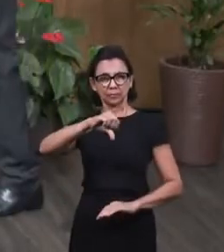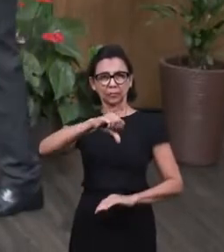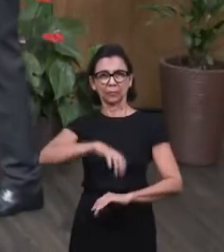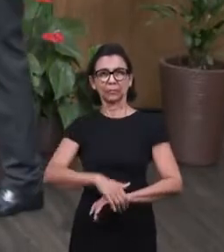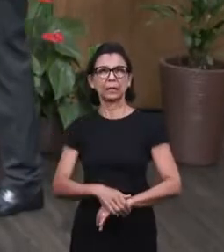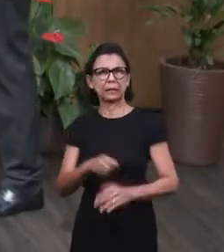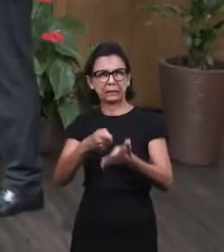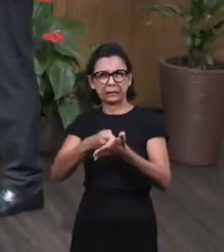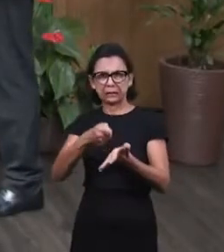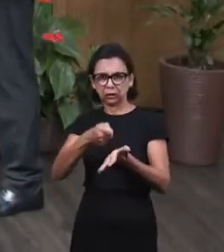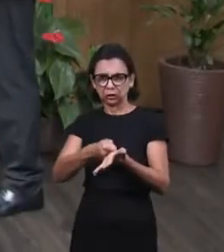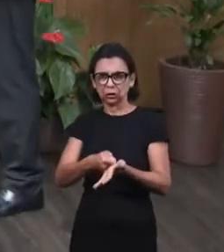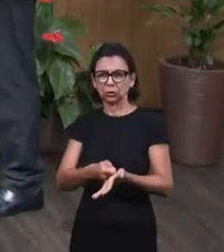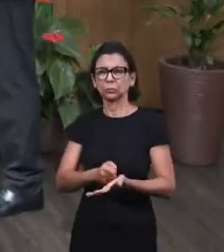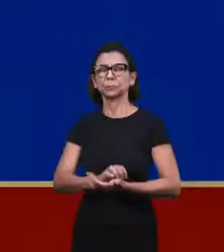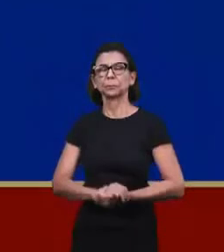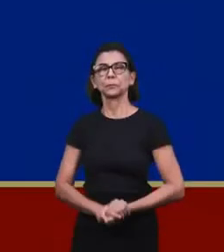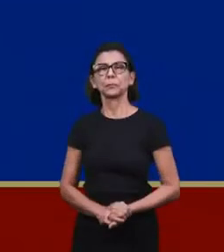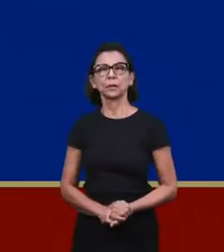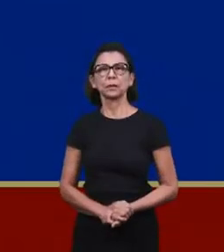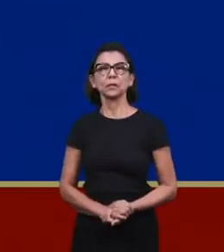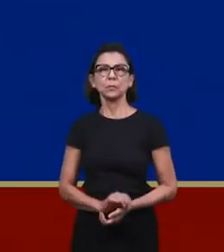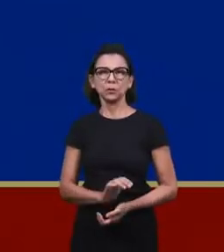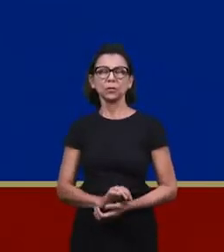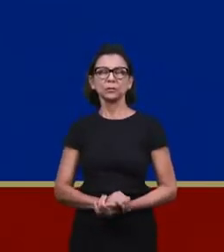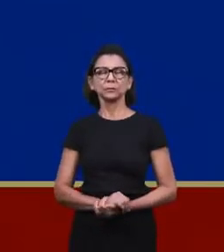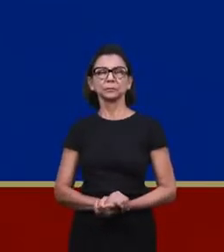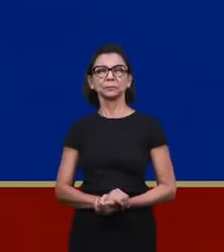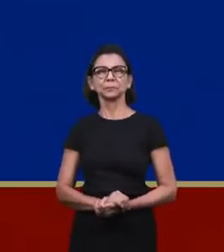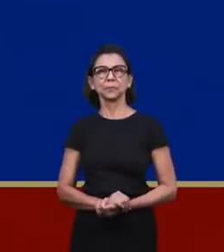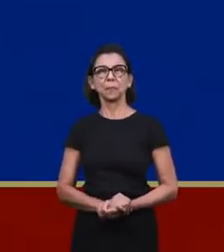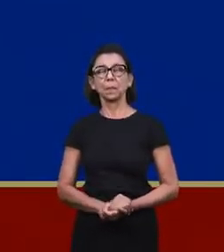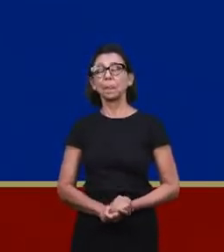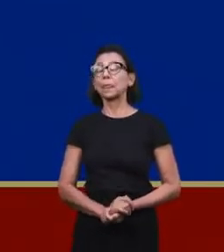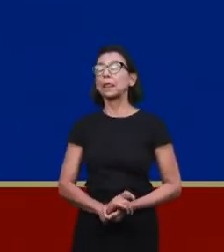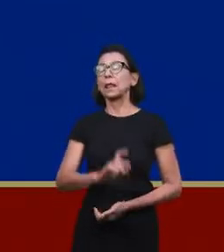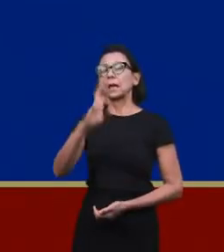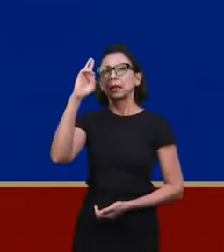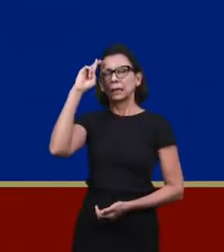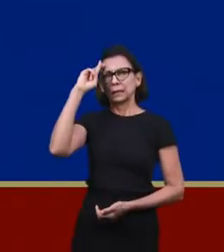4 verse 49 says, the nobleman said to him,